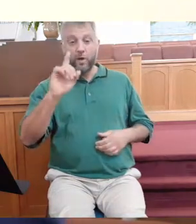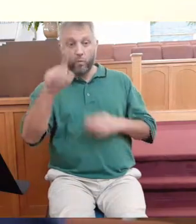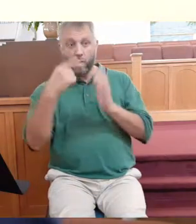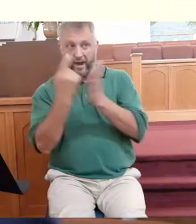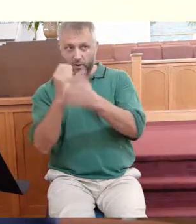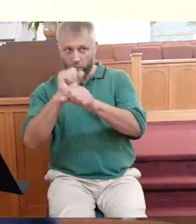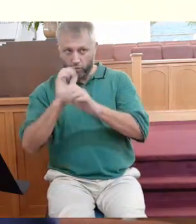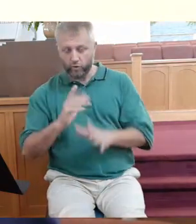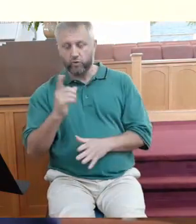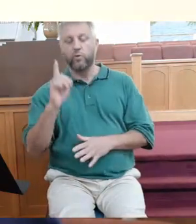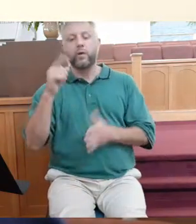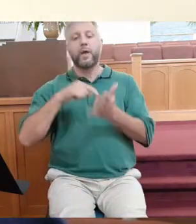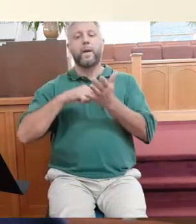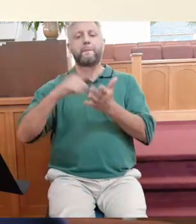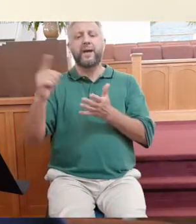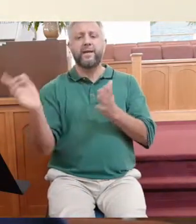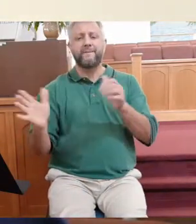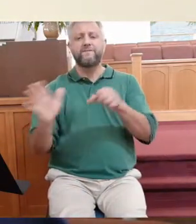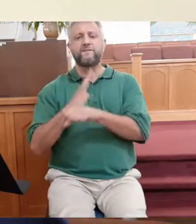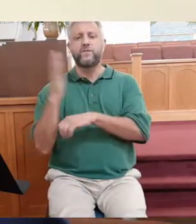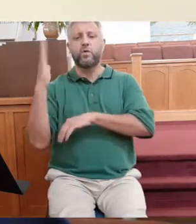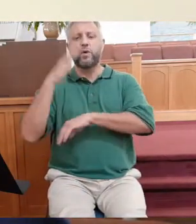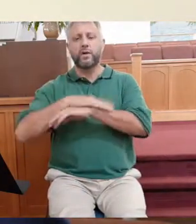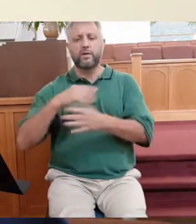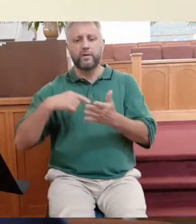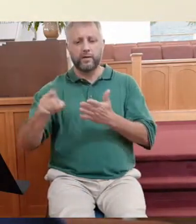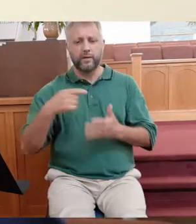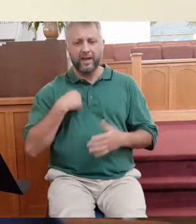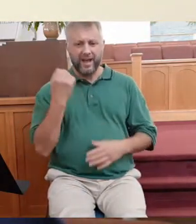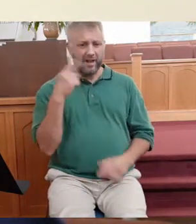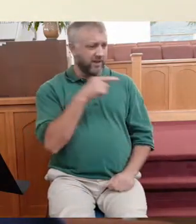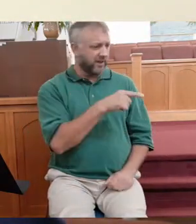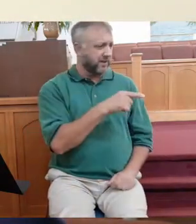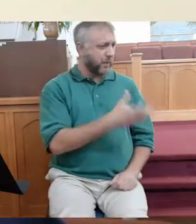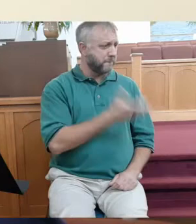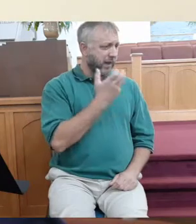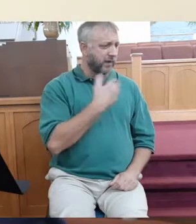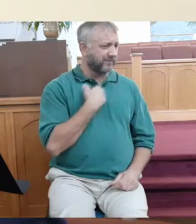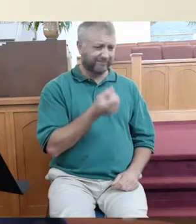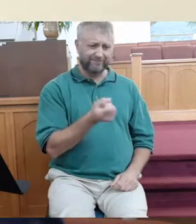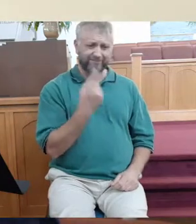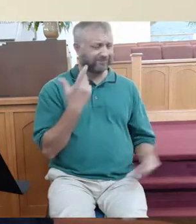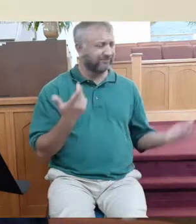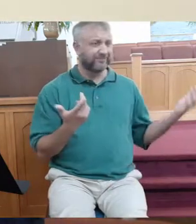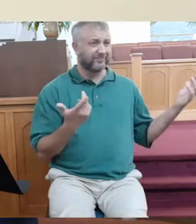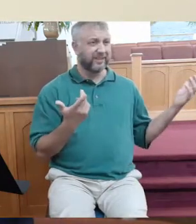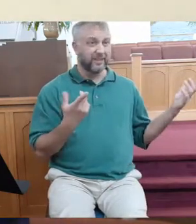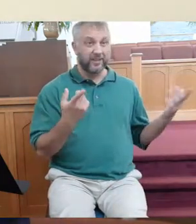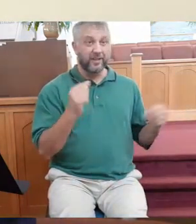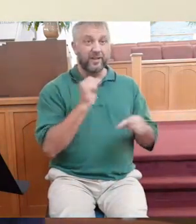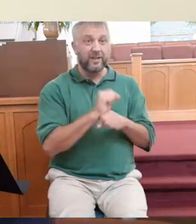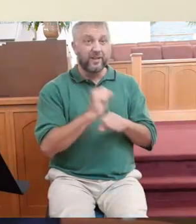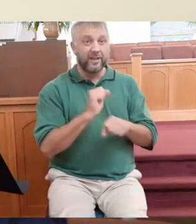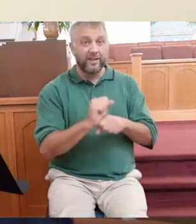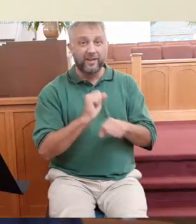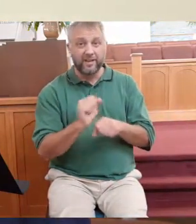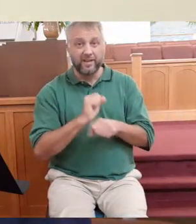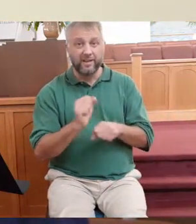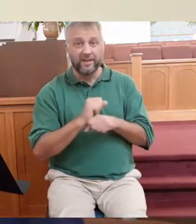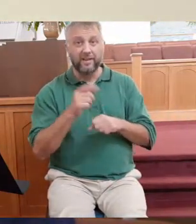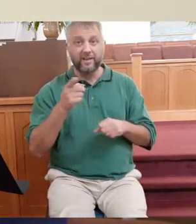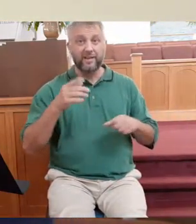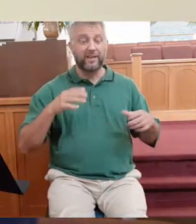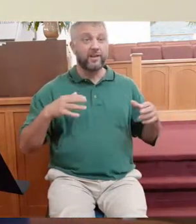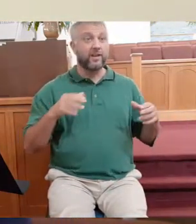day's pay. I fully understand them being mad. Look at me. All you that work for a living out there and you're not